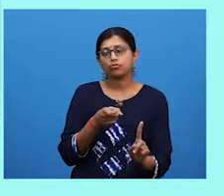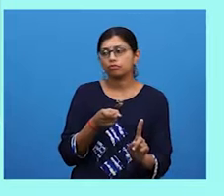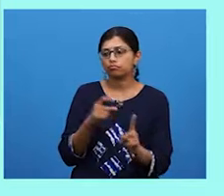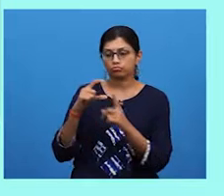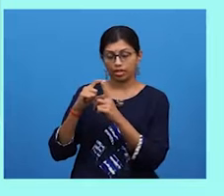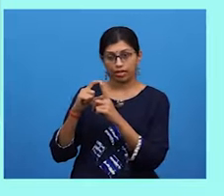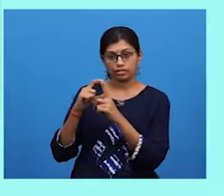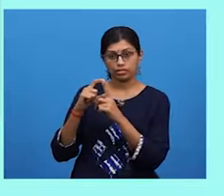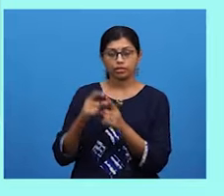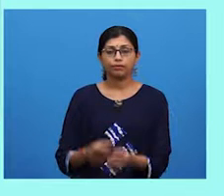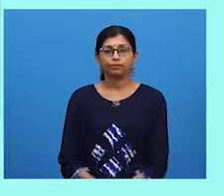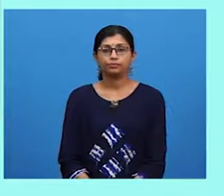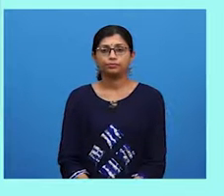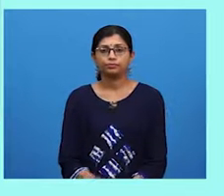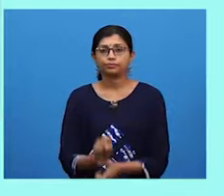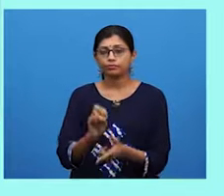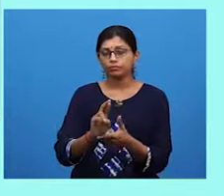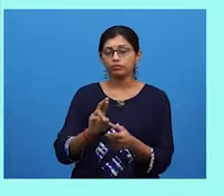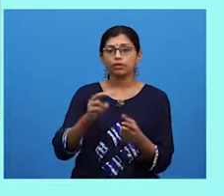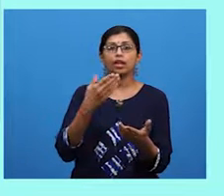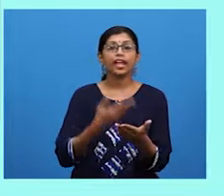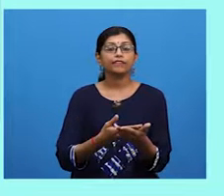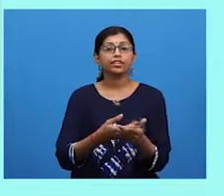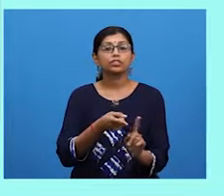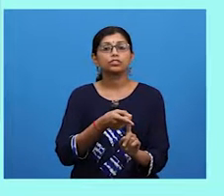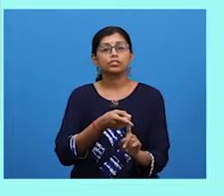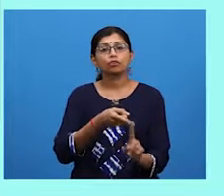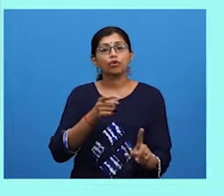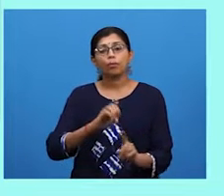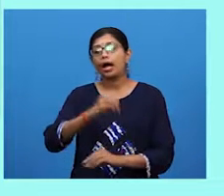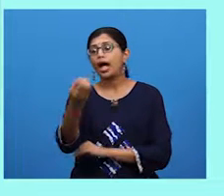or evidence from other texts.